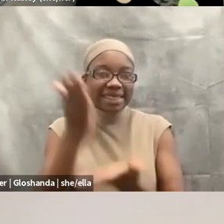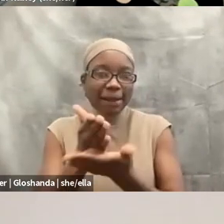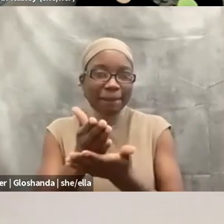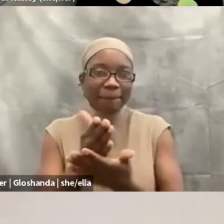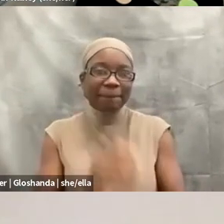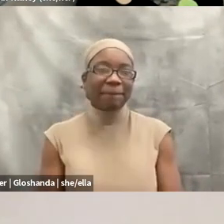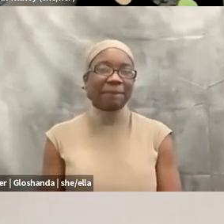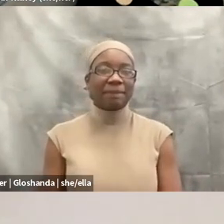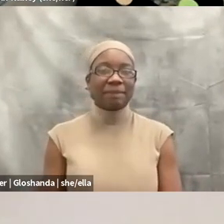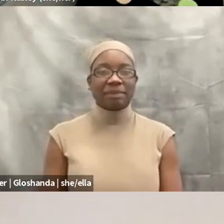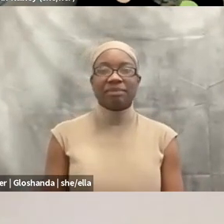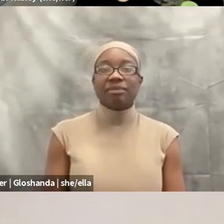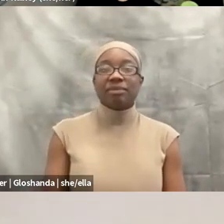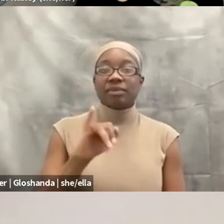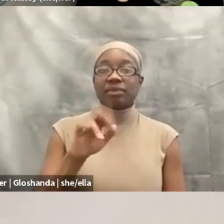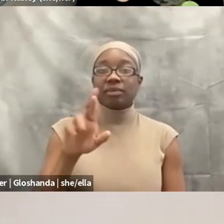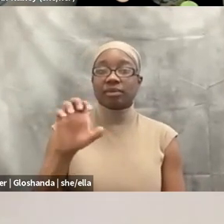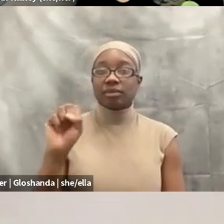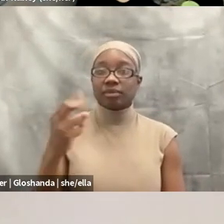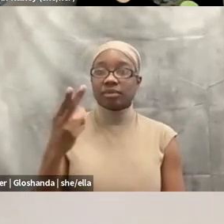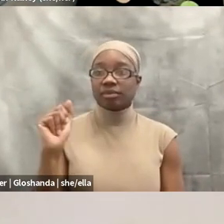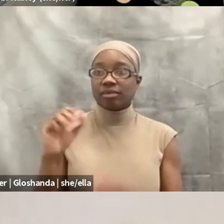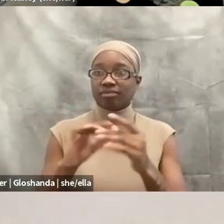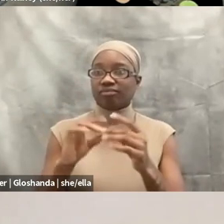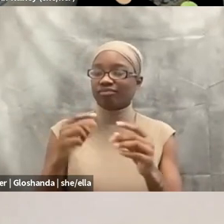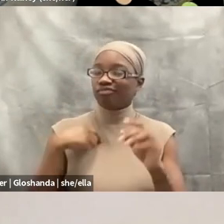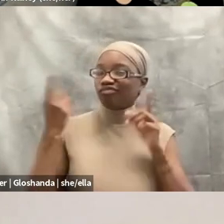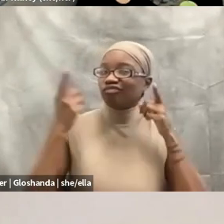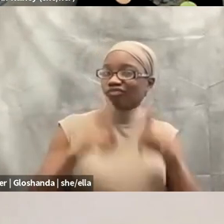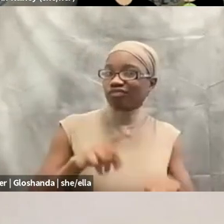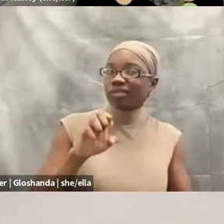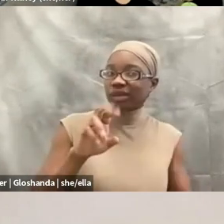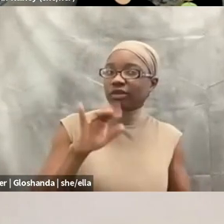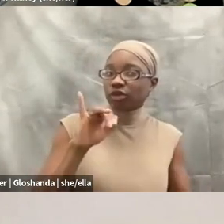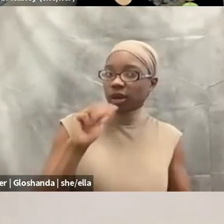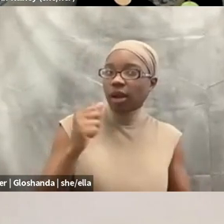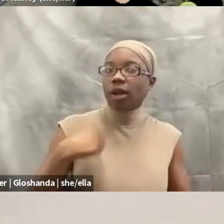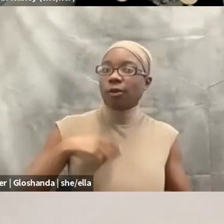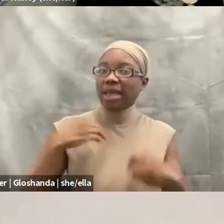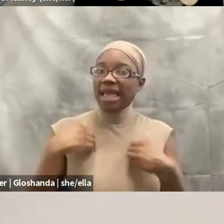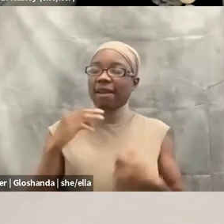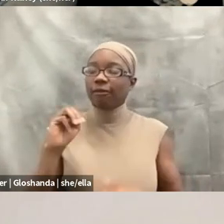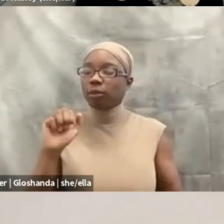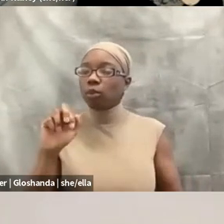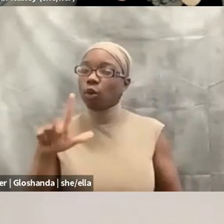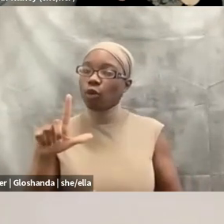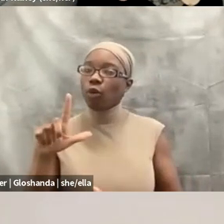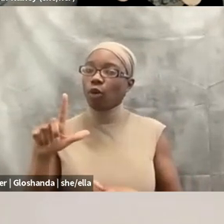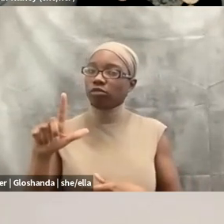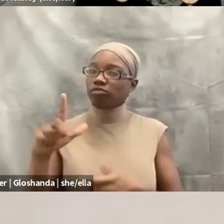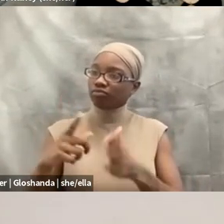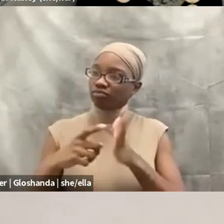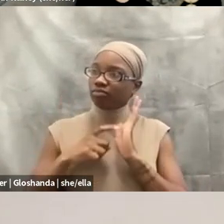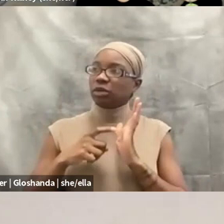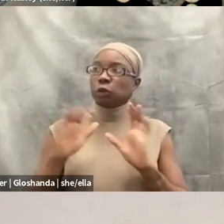I agree with Erica. I think there is a moral obligation to always do what's right. Even when you are scared, um, just so